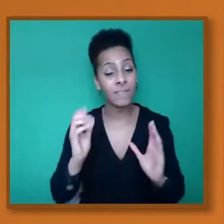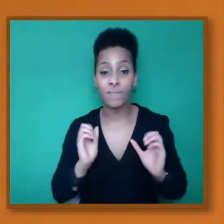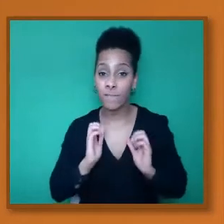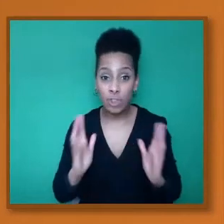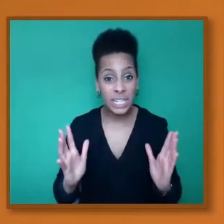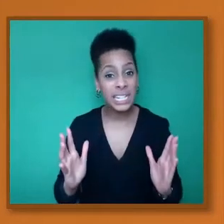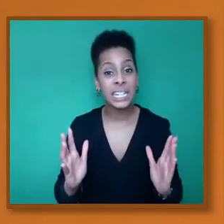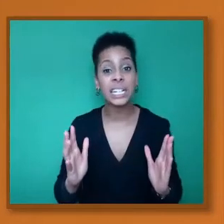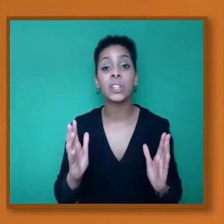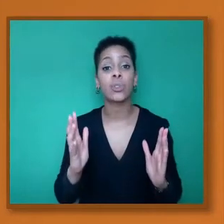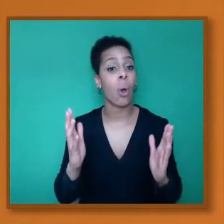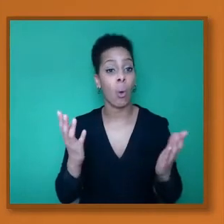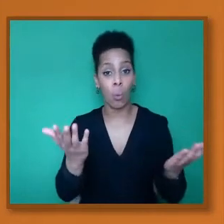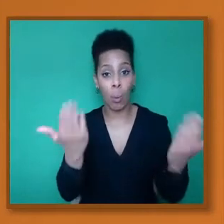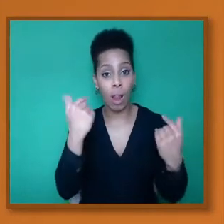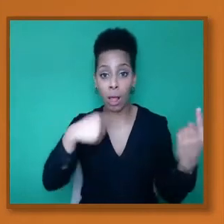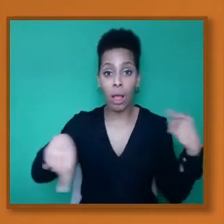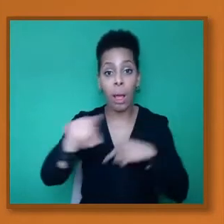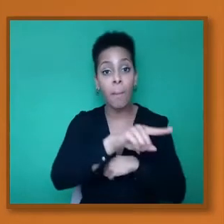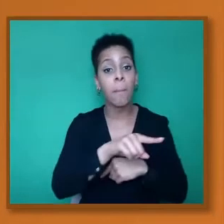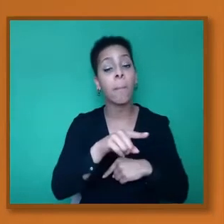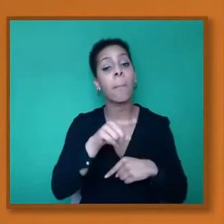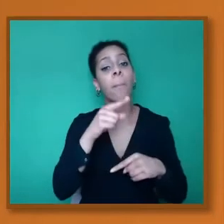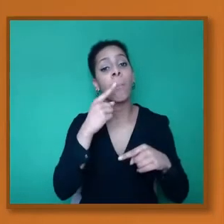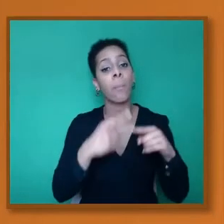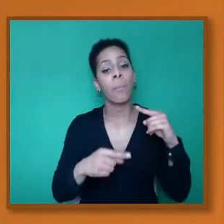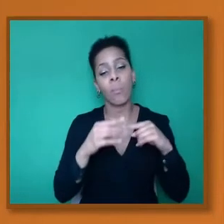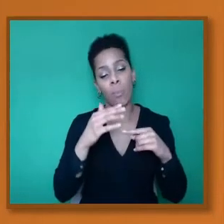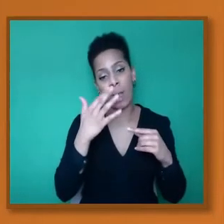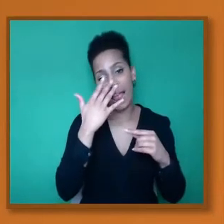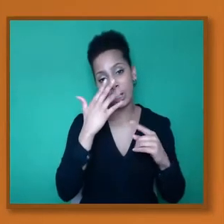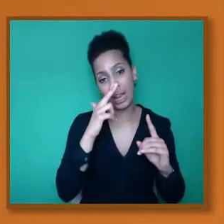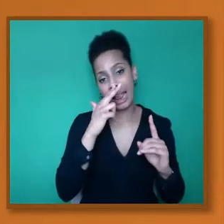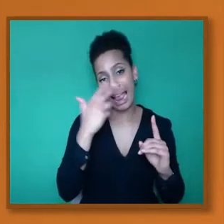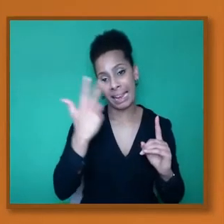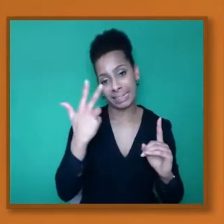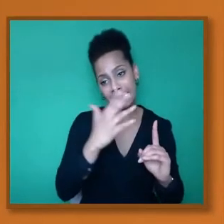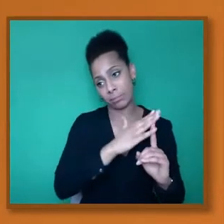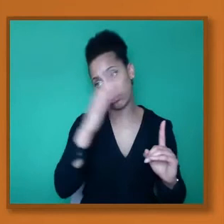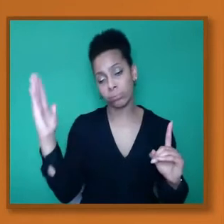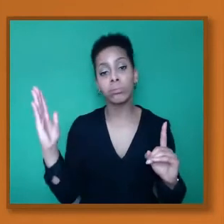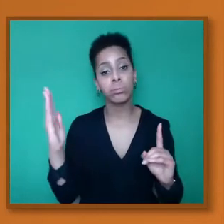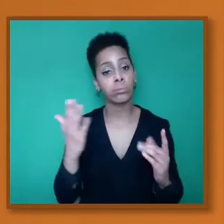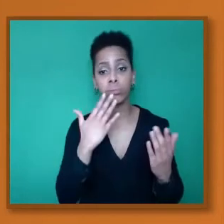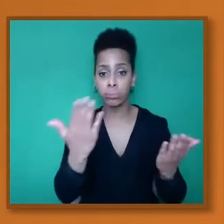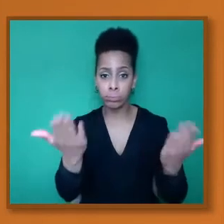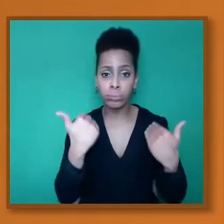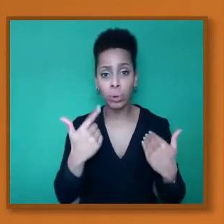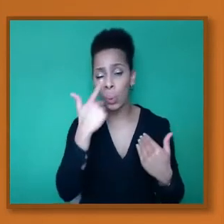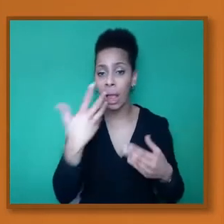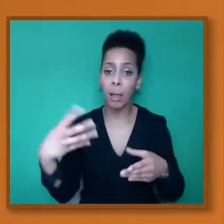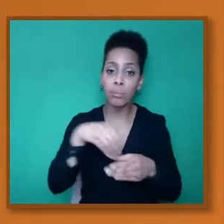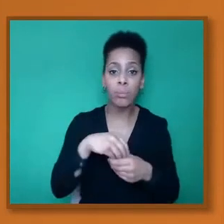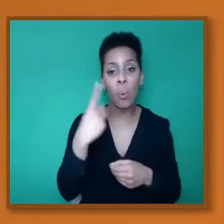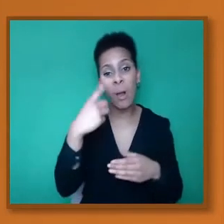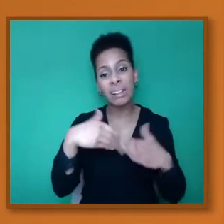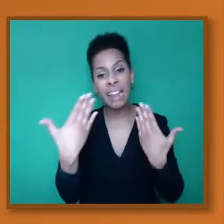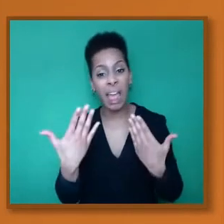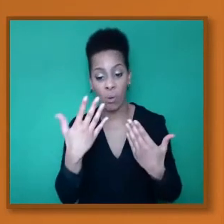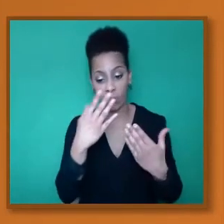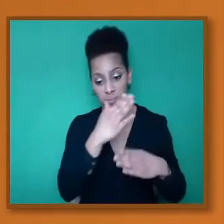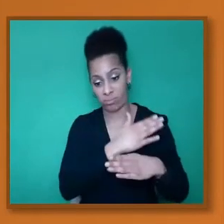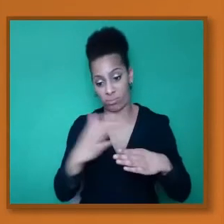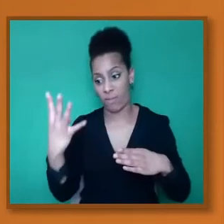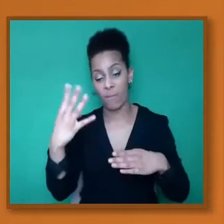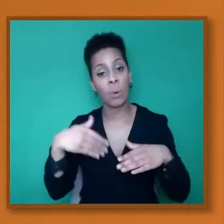age of 13 upwards. So it's an entirely free event. You can register for any or all four of those days. And you can get that to as many